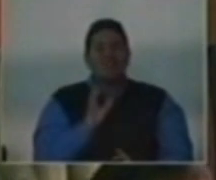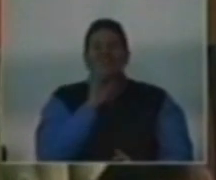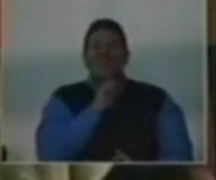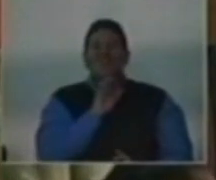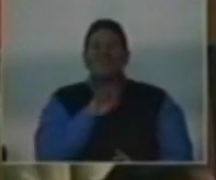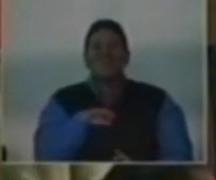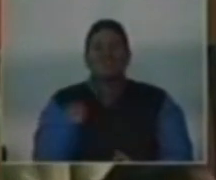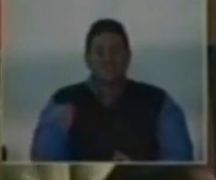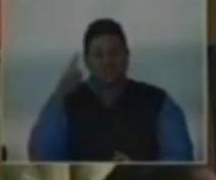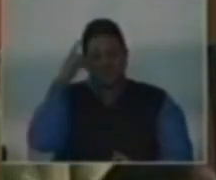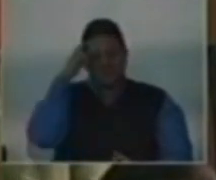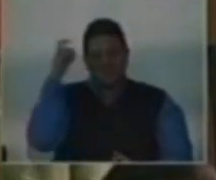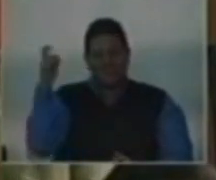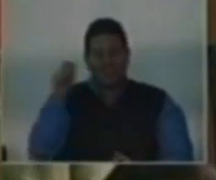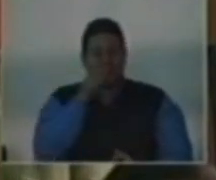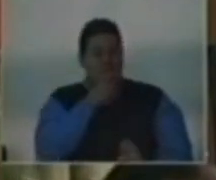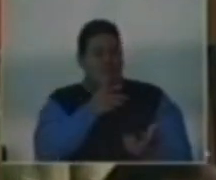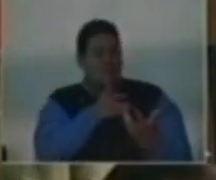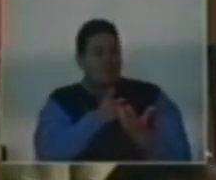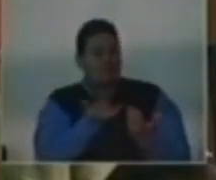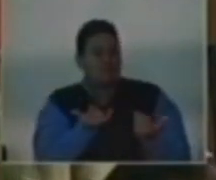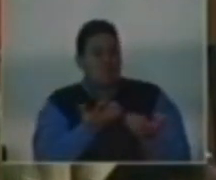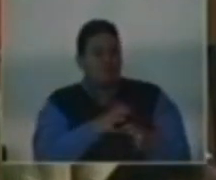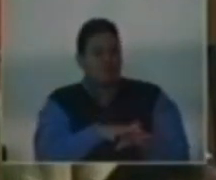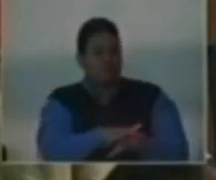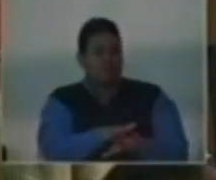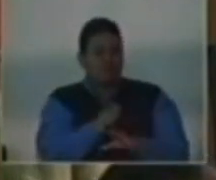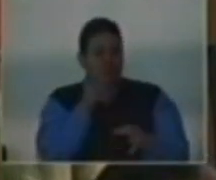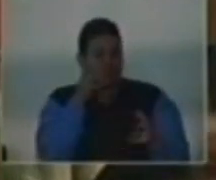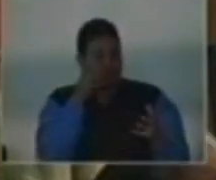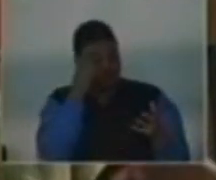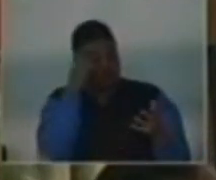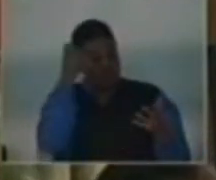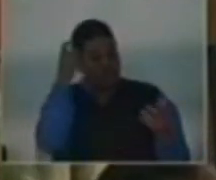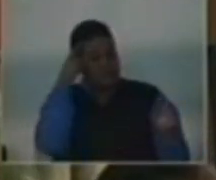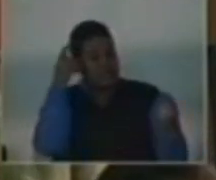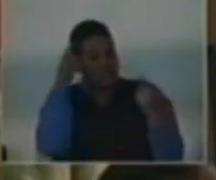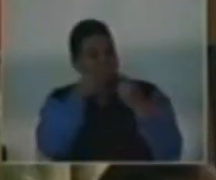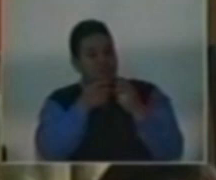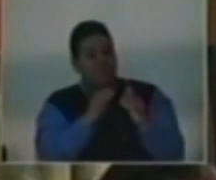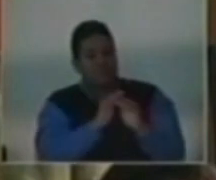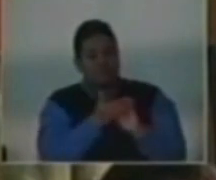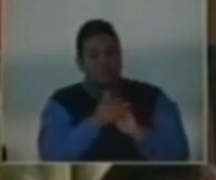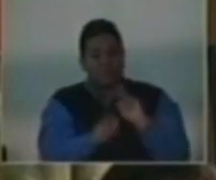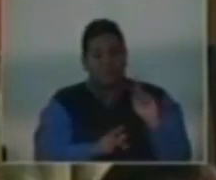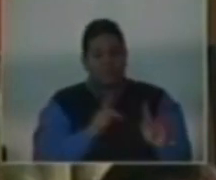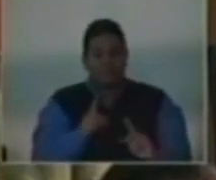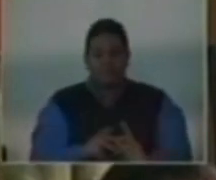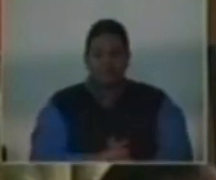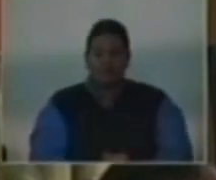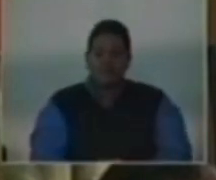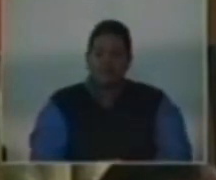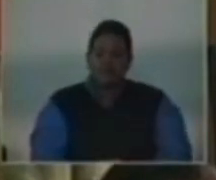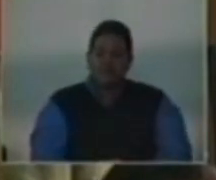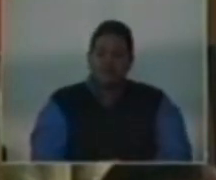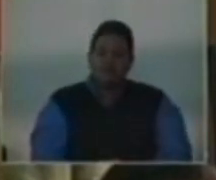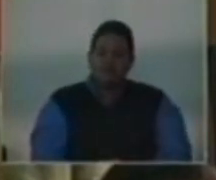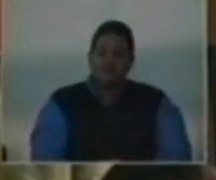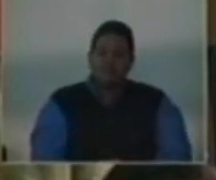and out of sync with the dreams and aspirations of the Jamaican people. Young people, regional unity.